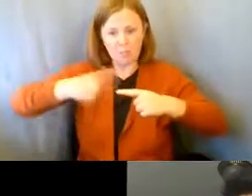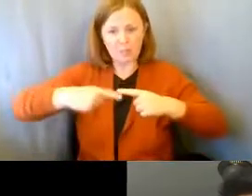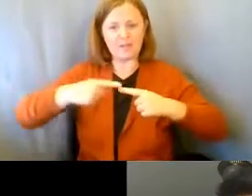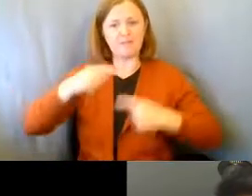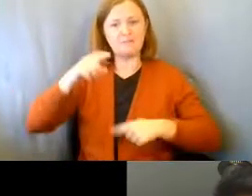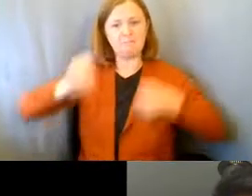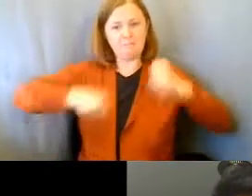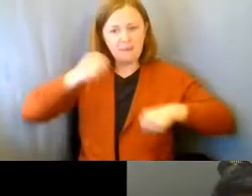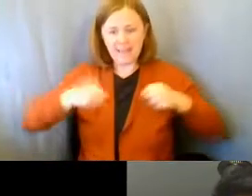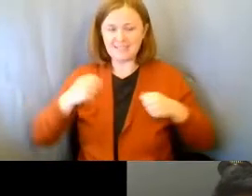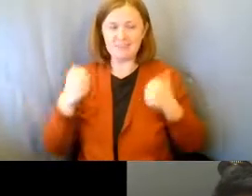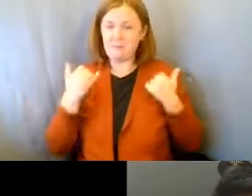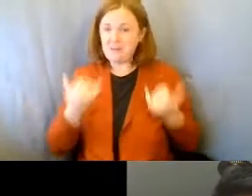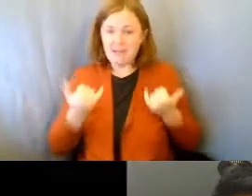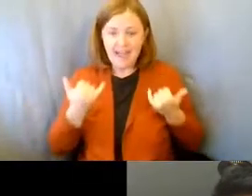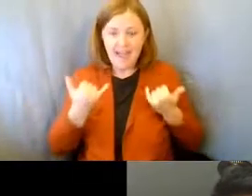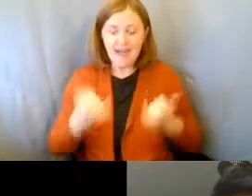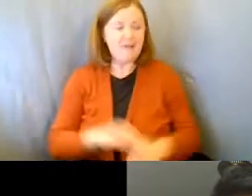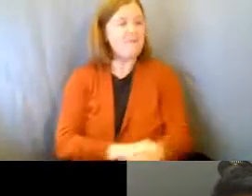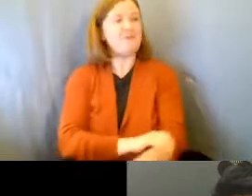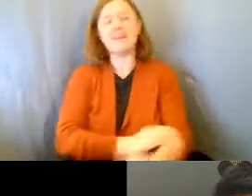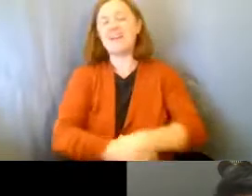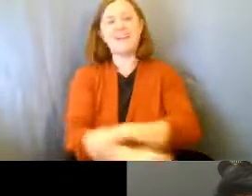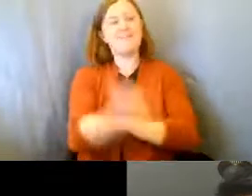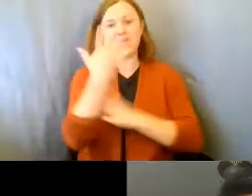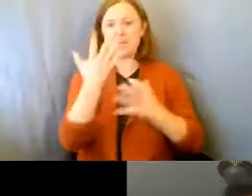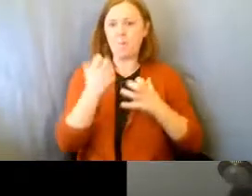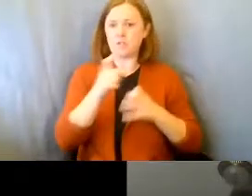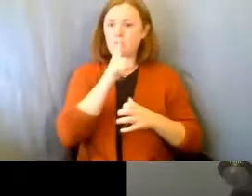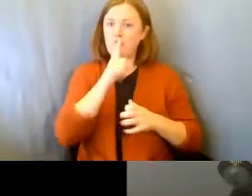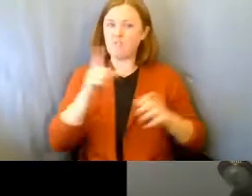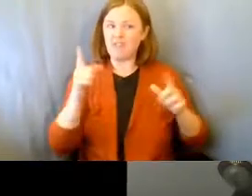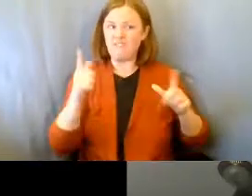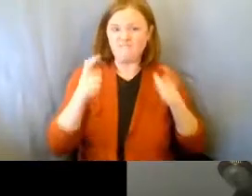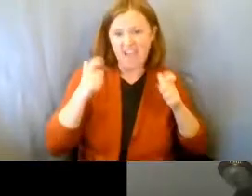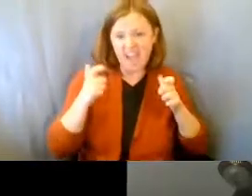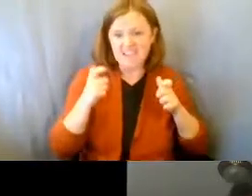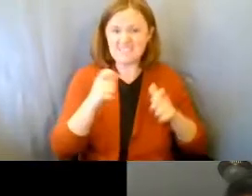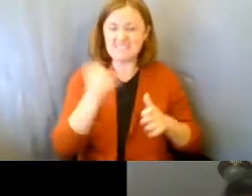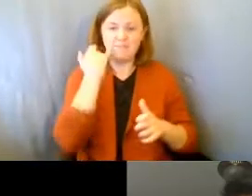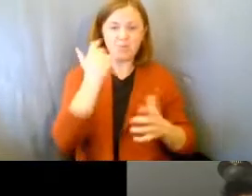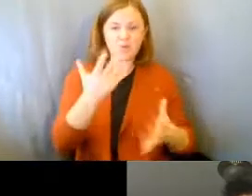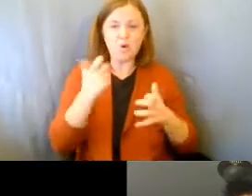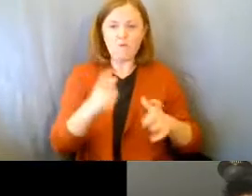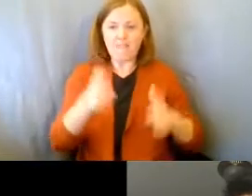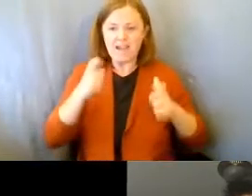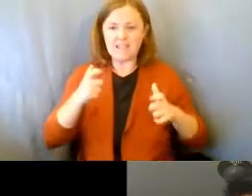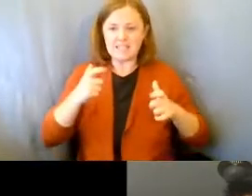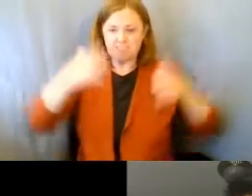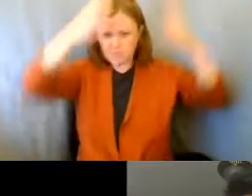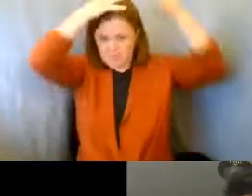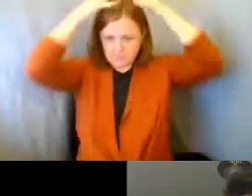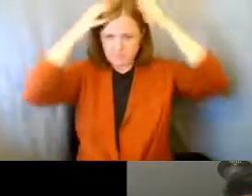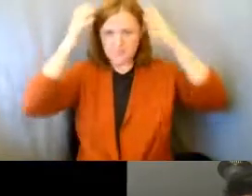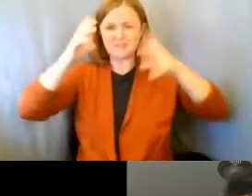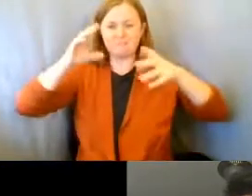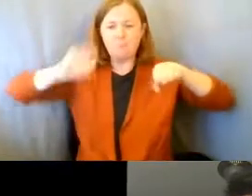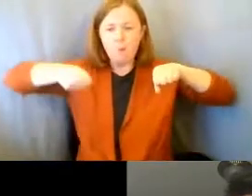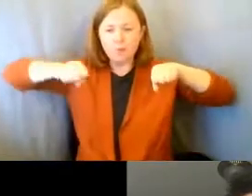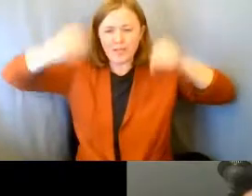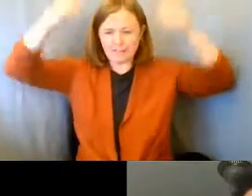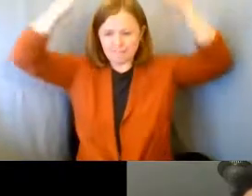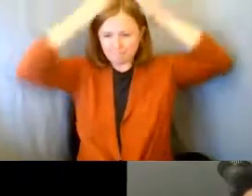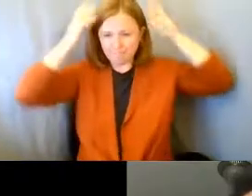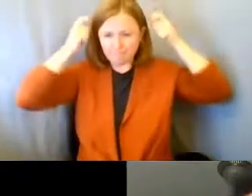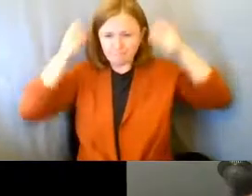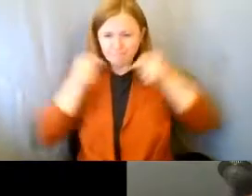And so now, depending upon whether he wants to go really fast, if he wants to go really fast, he puts on his motorcycle helmet. And